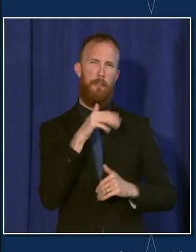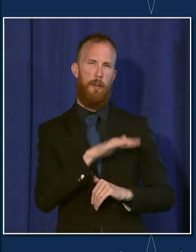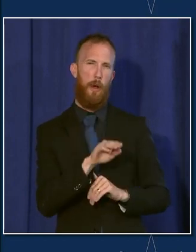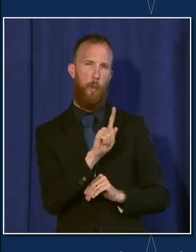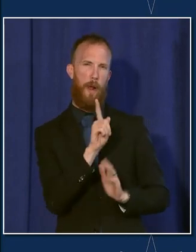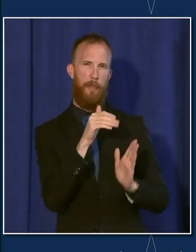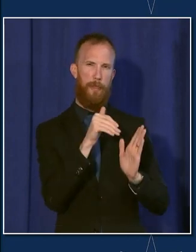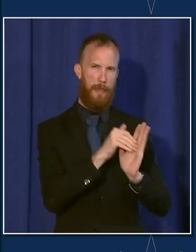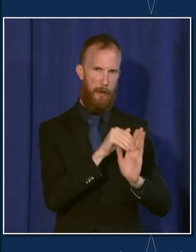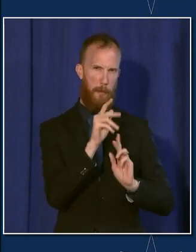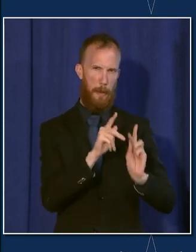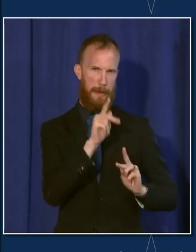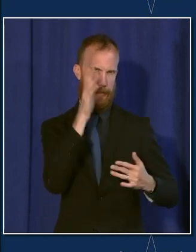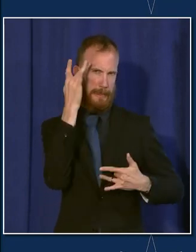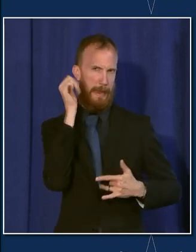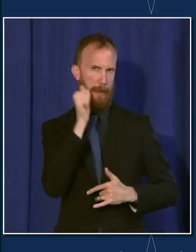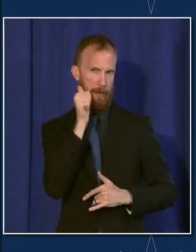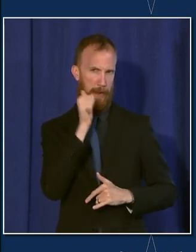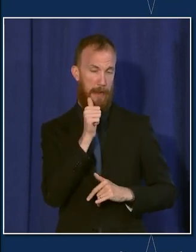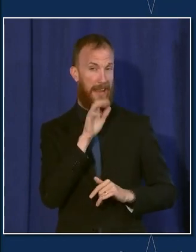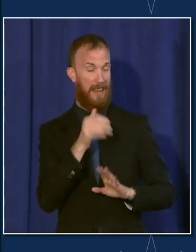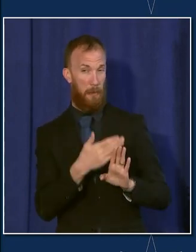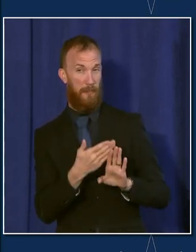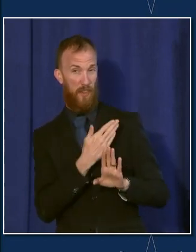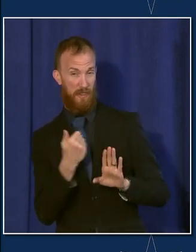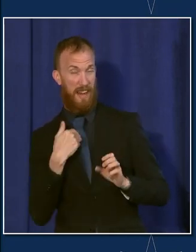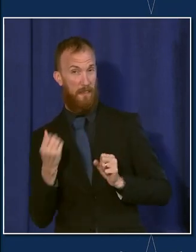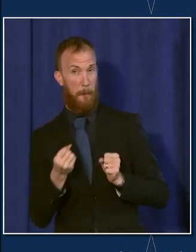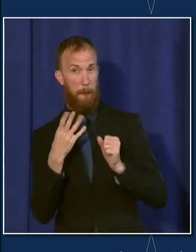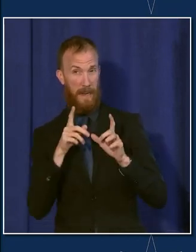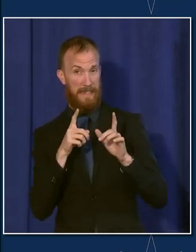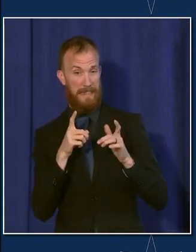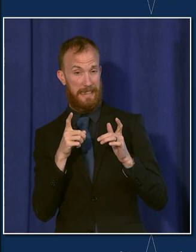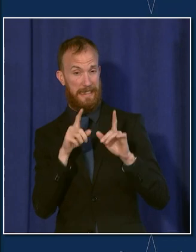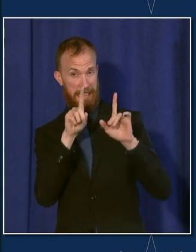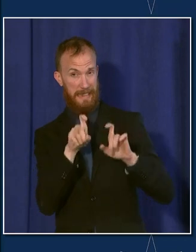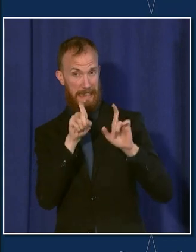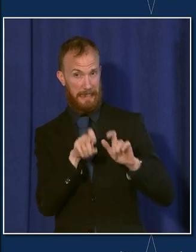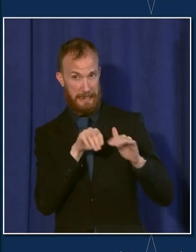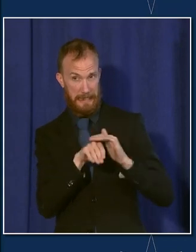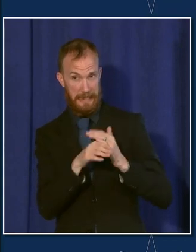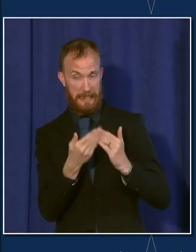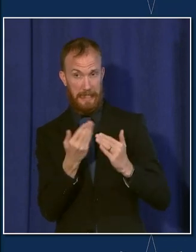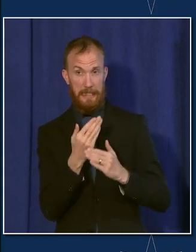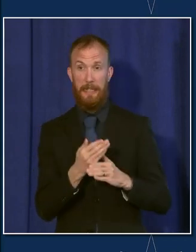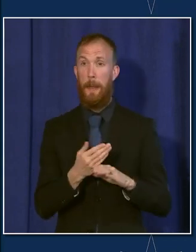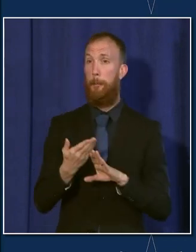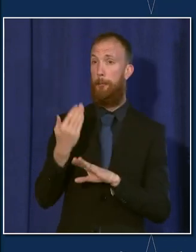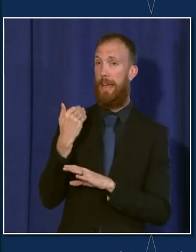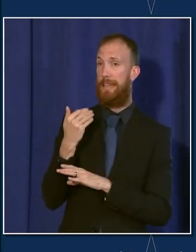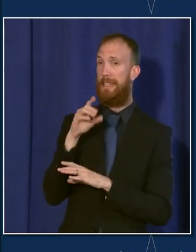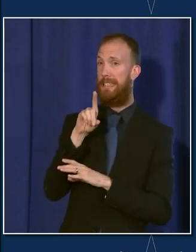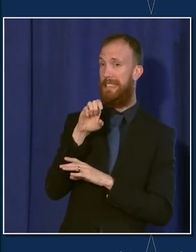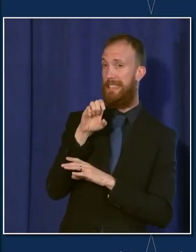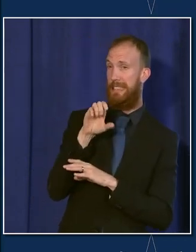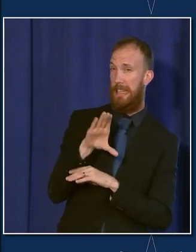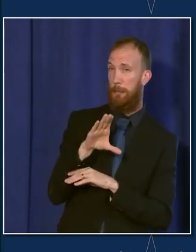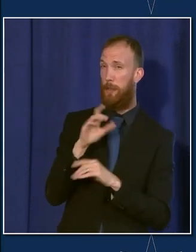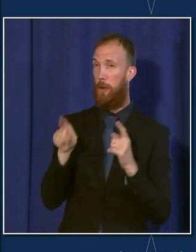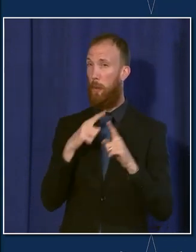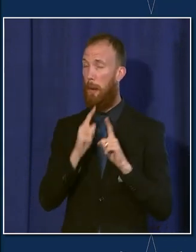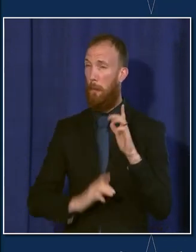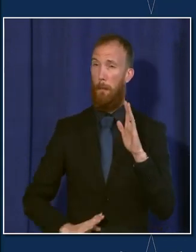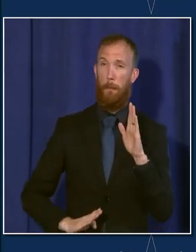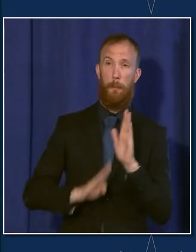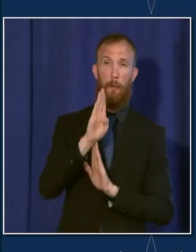day at the peak. And that's when not a lot of testing was available. In our peak in November, December, we were averaging about 2500 cases